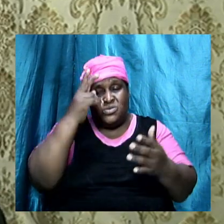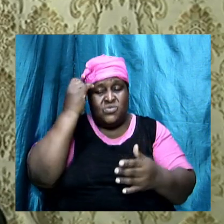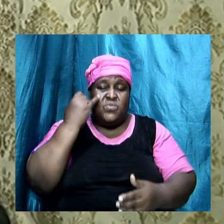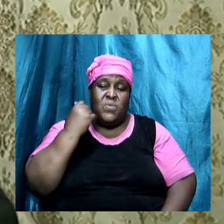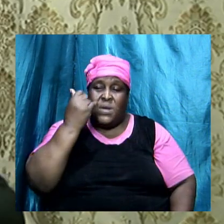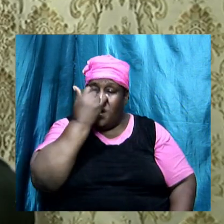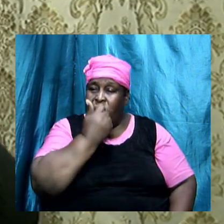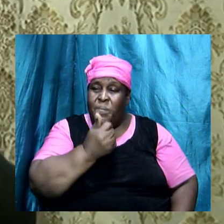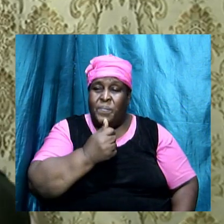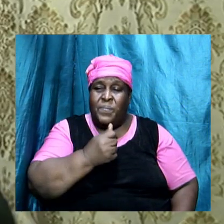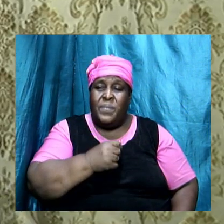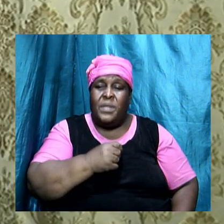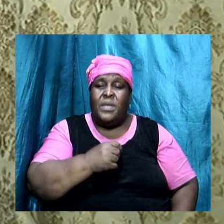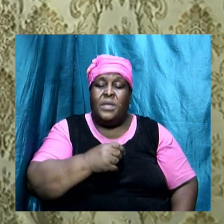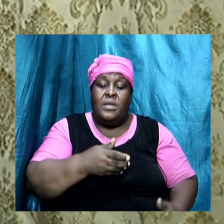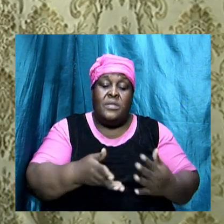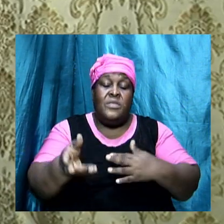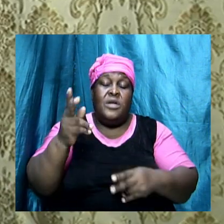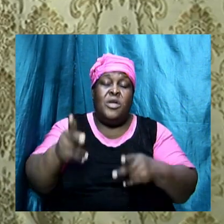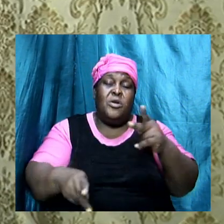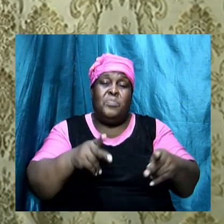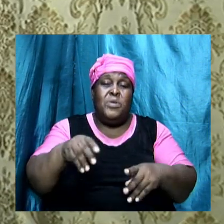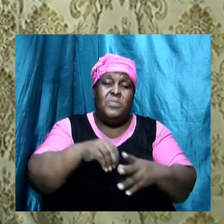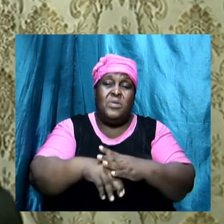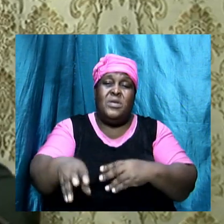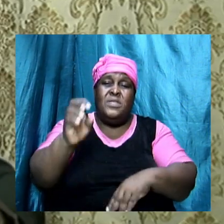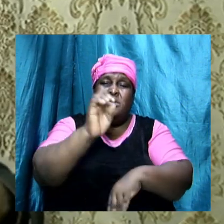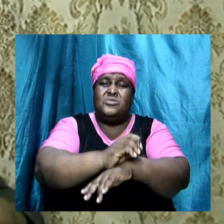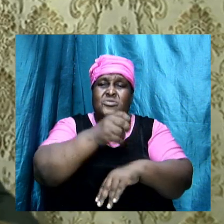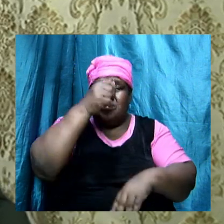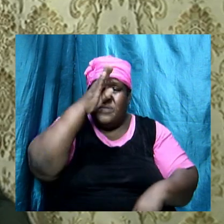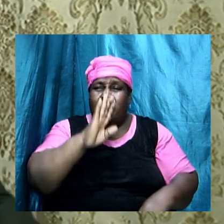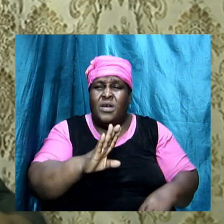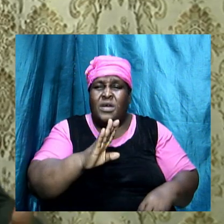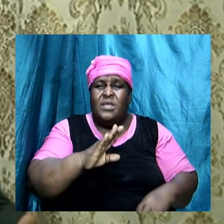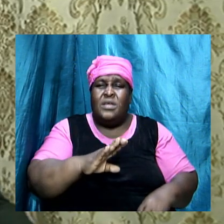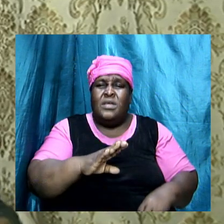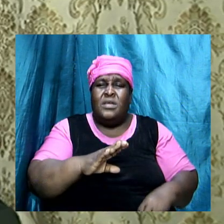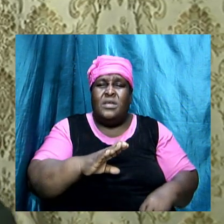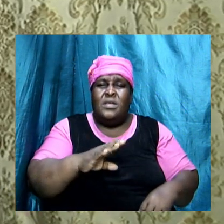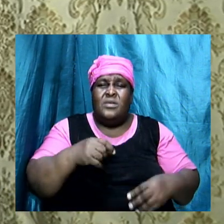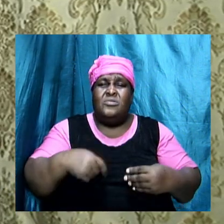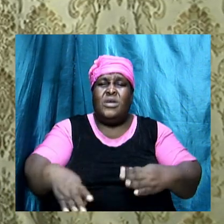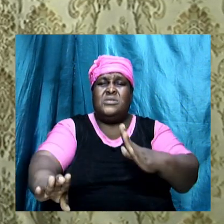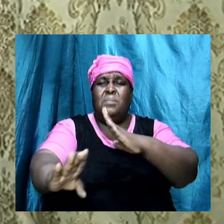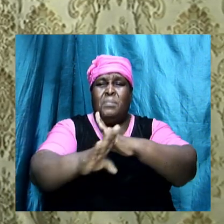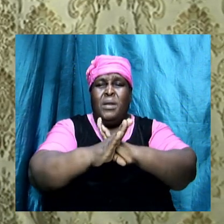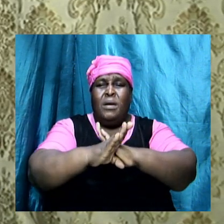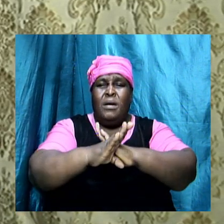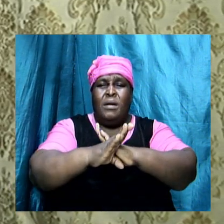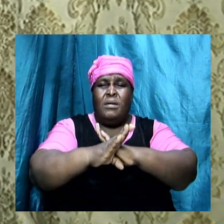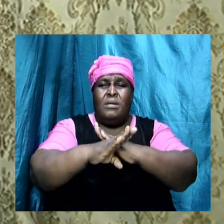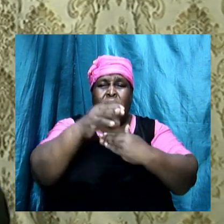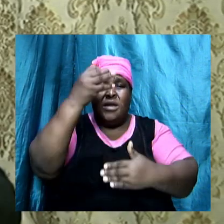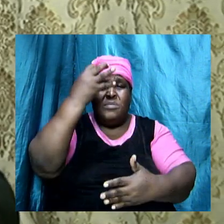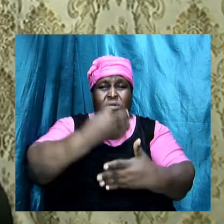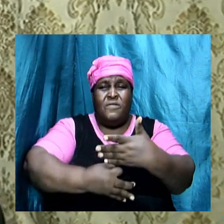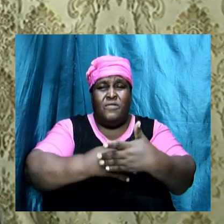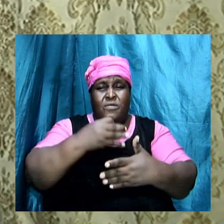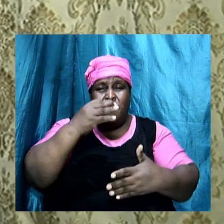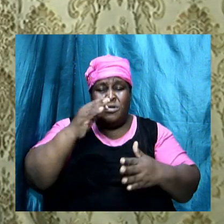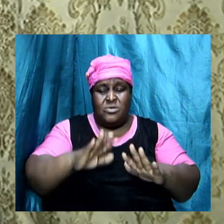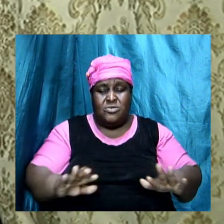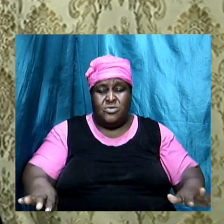said it last week, that there are folks in the church of God that will cast tumbling blocks before the child of God. Do you